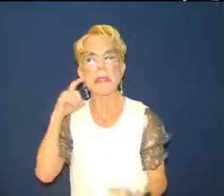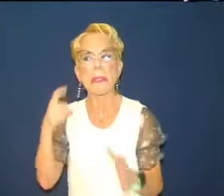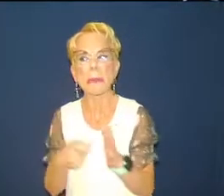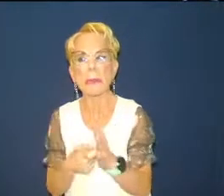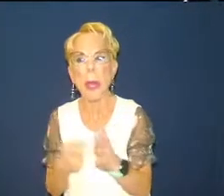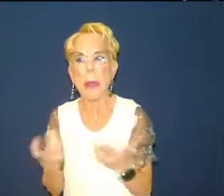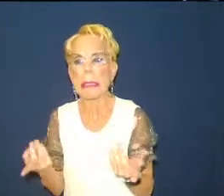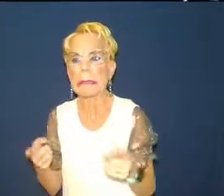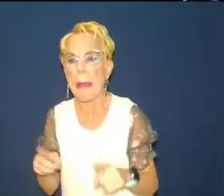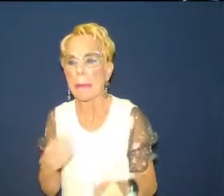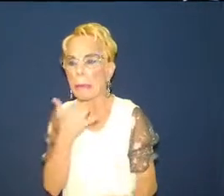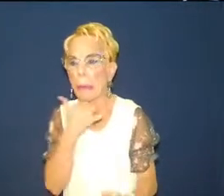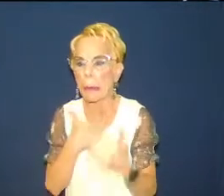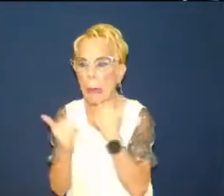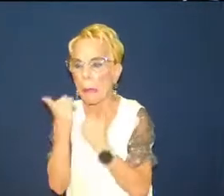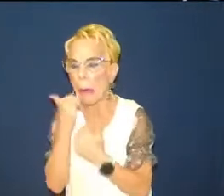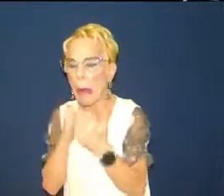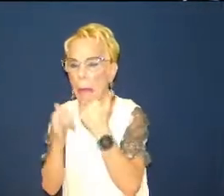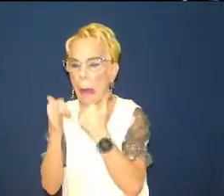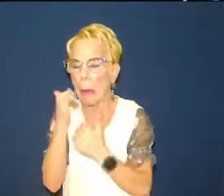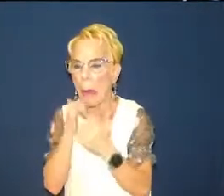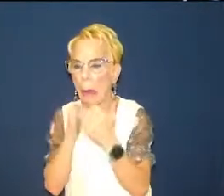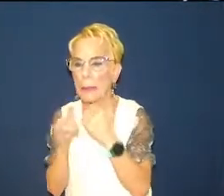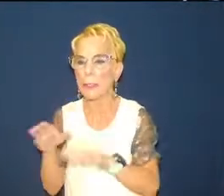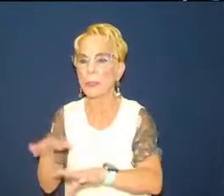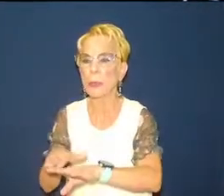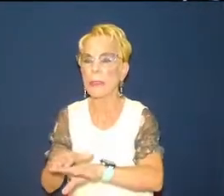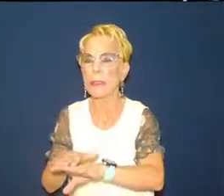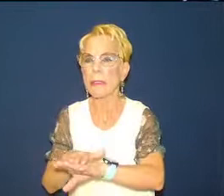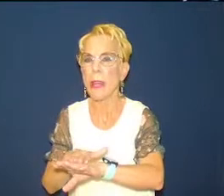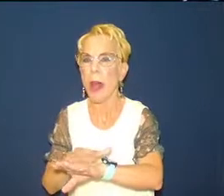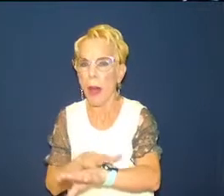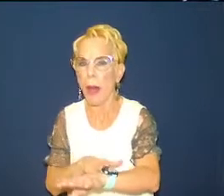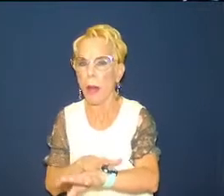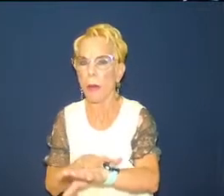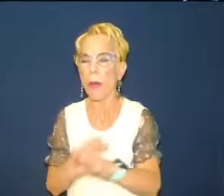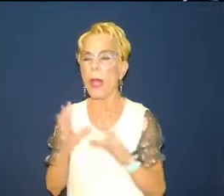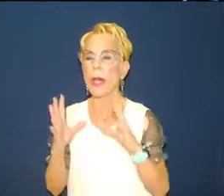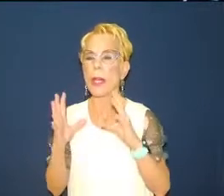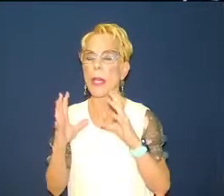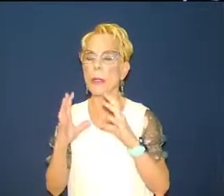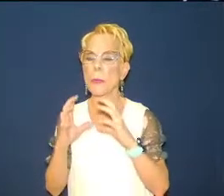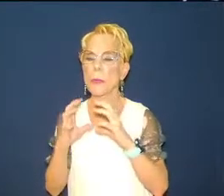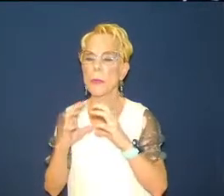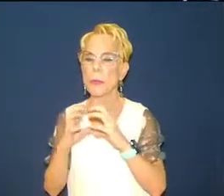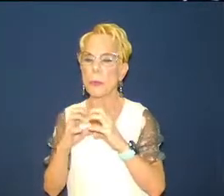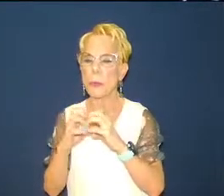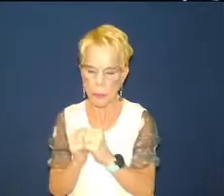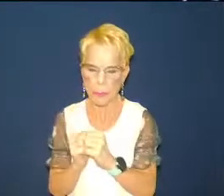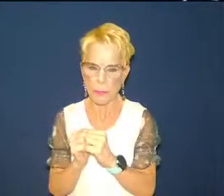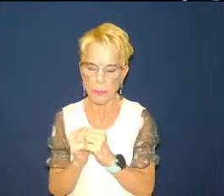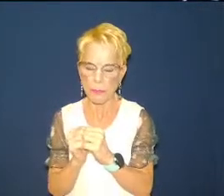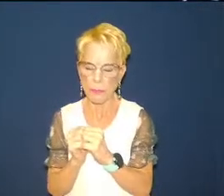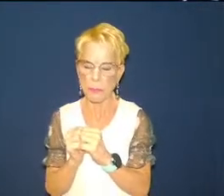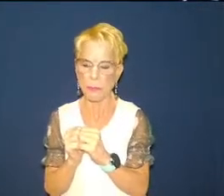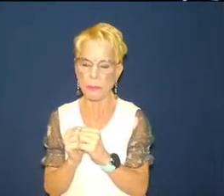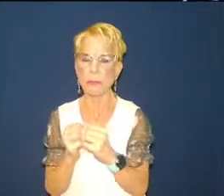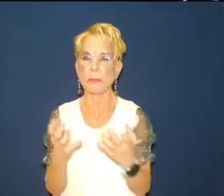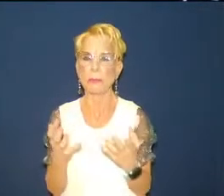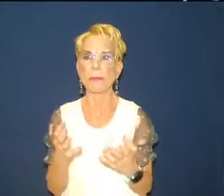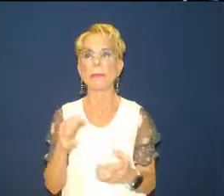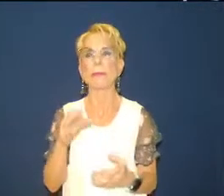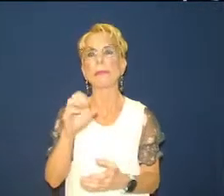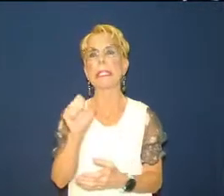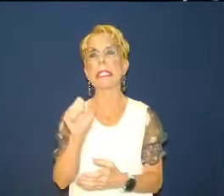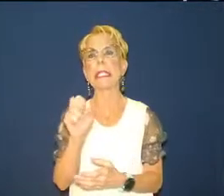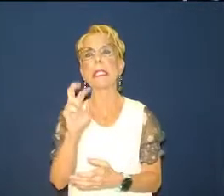as it did last week you know and then but the foundation is crumbling and then they start eroding and it's slow and over a period of time they